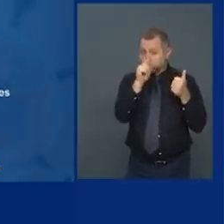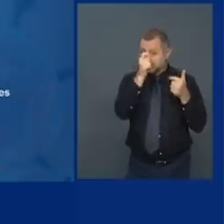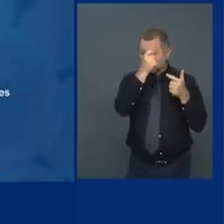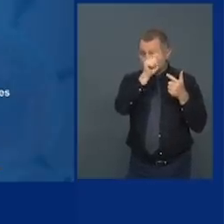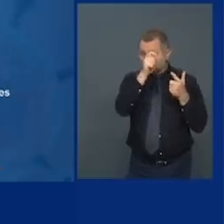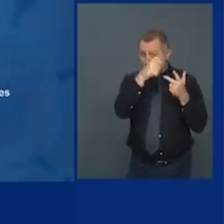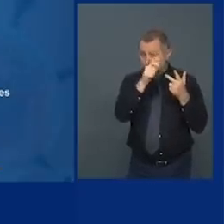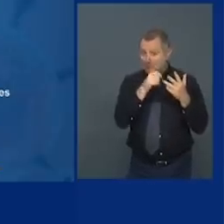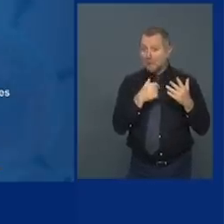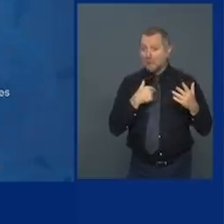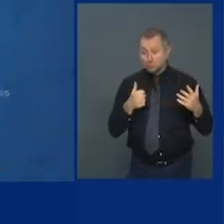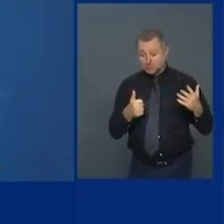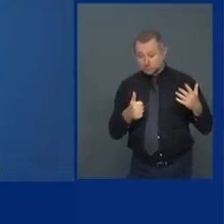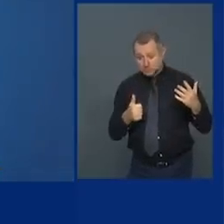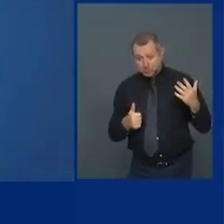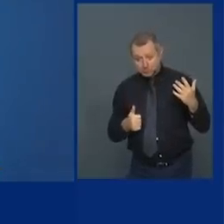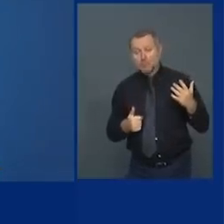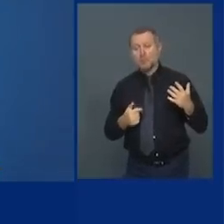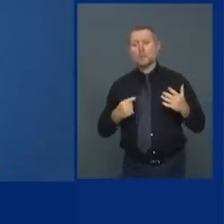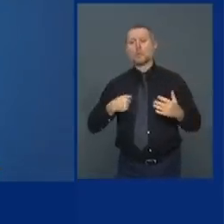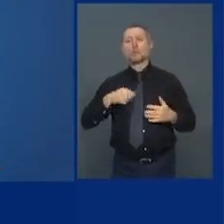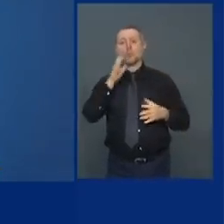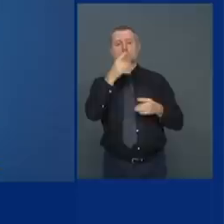we're going to administer it we should take it